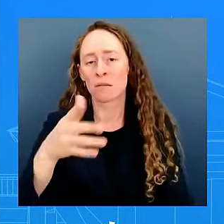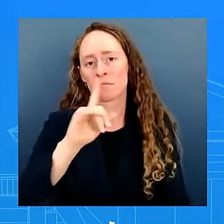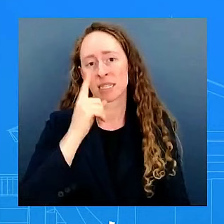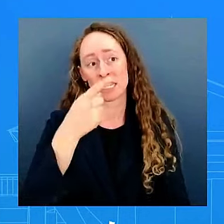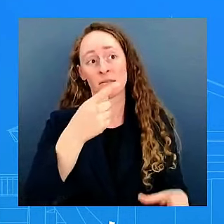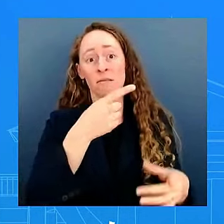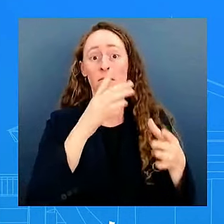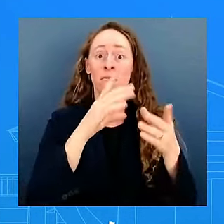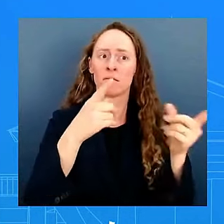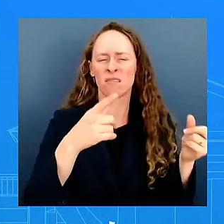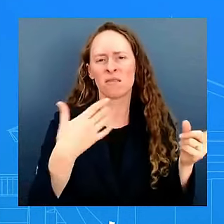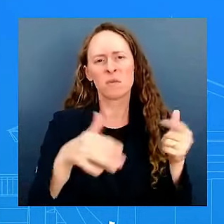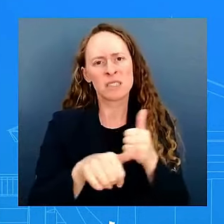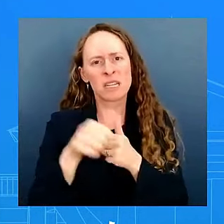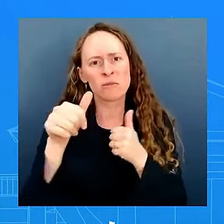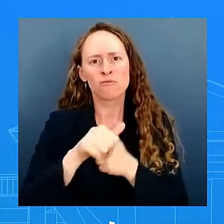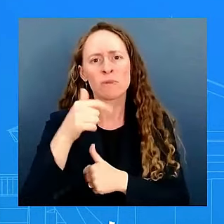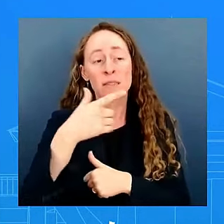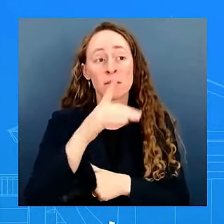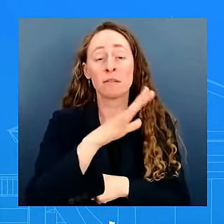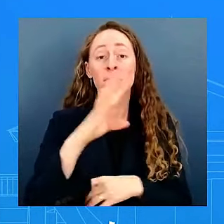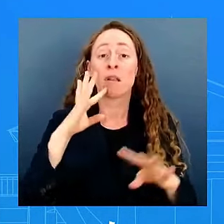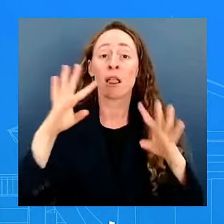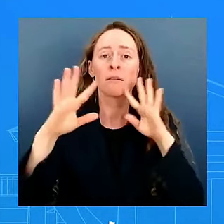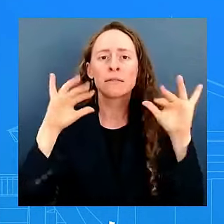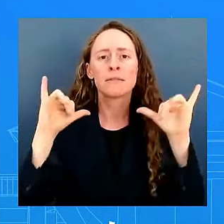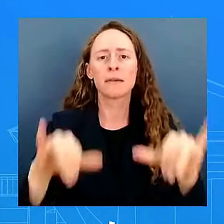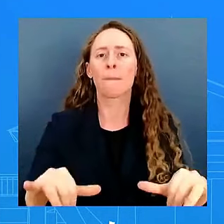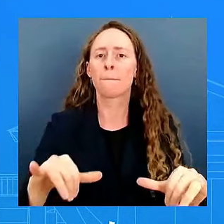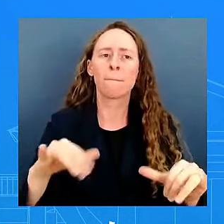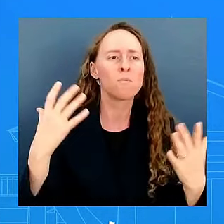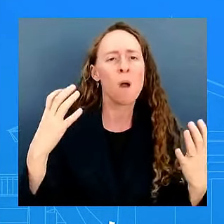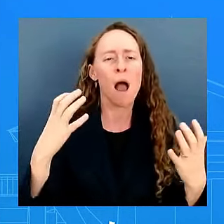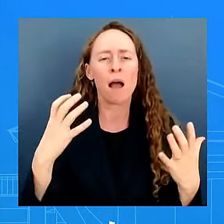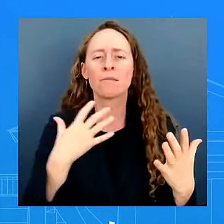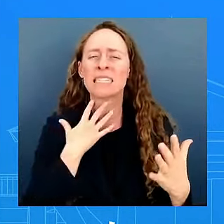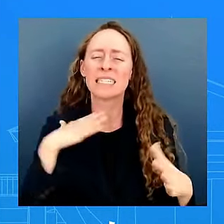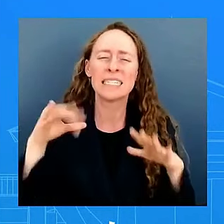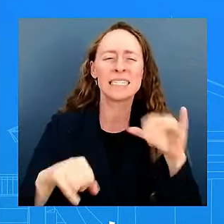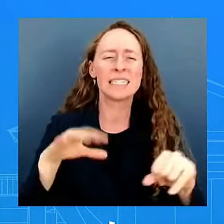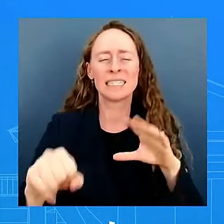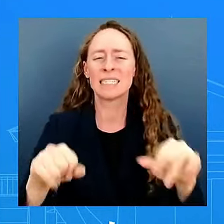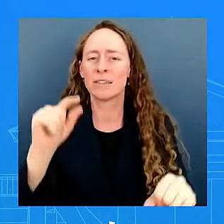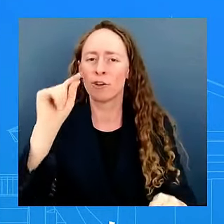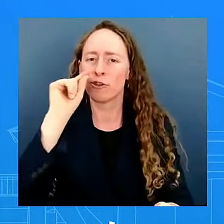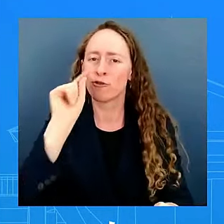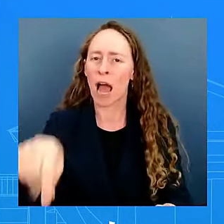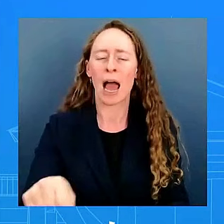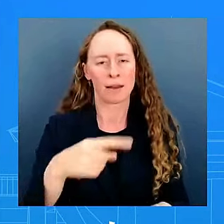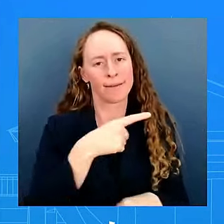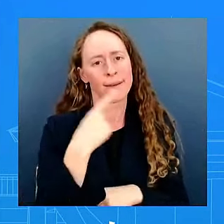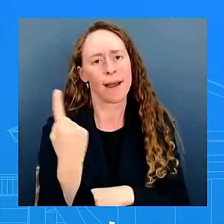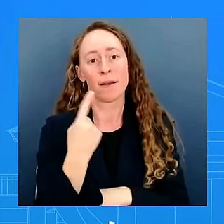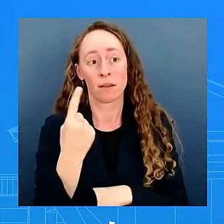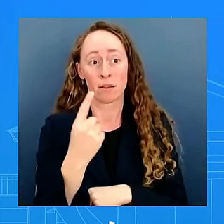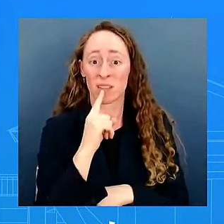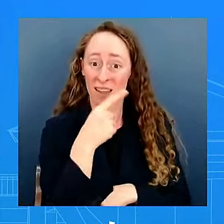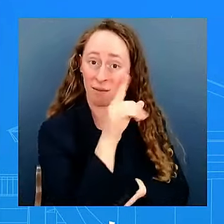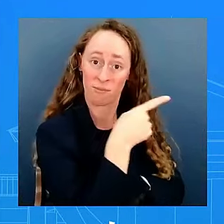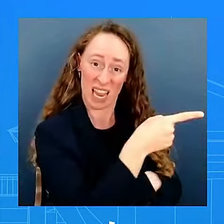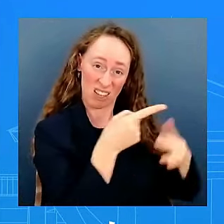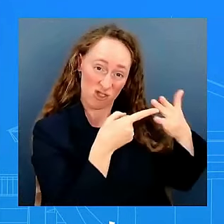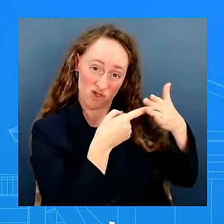of russian propaganda throughout this war that they've had this is their war that they've had uh uh in